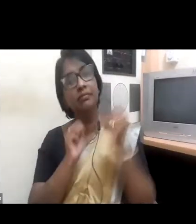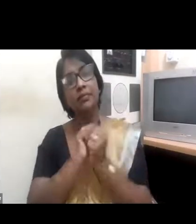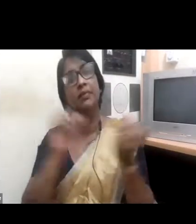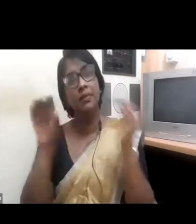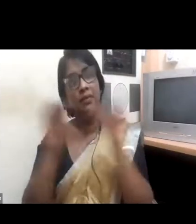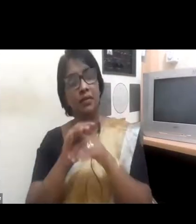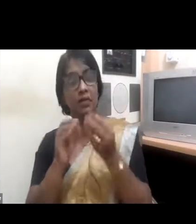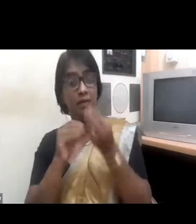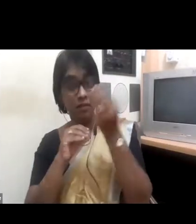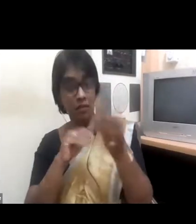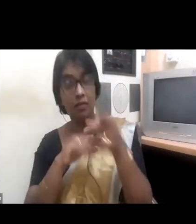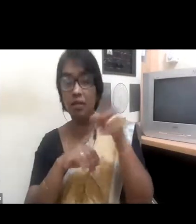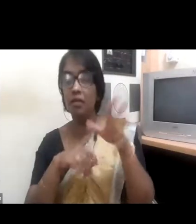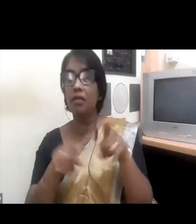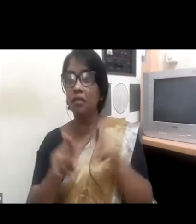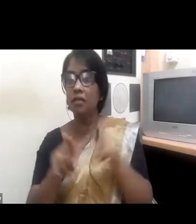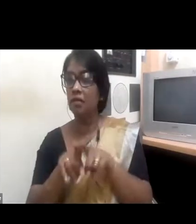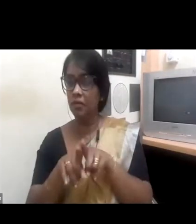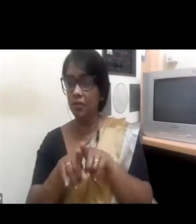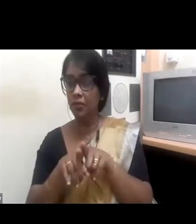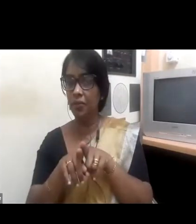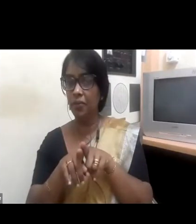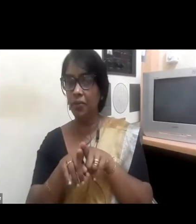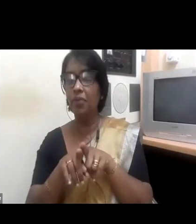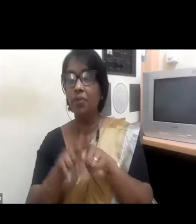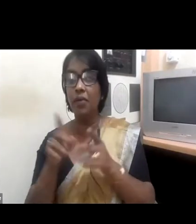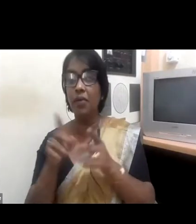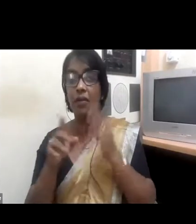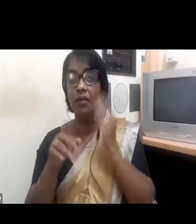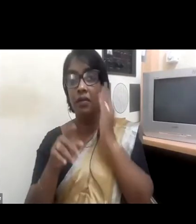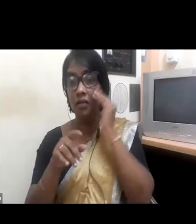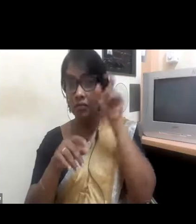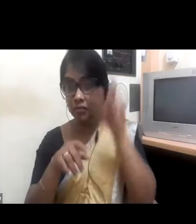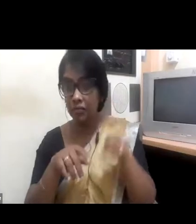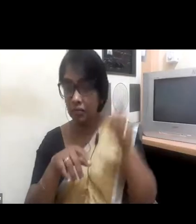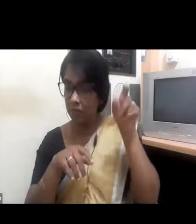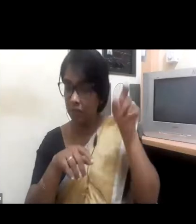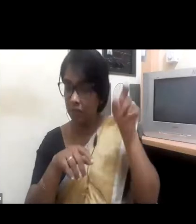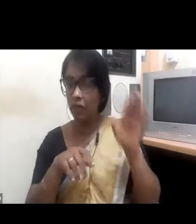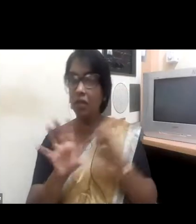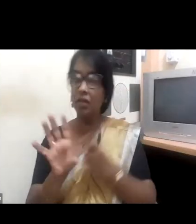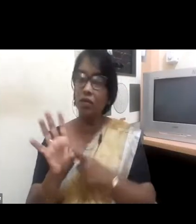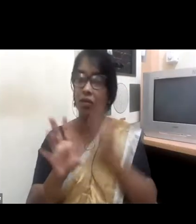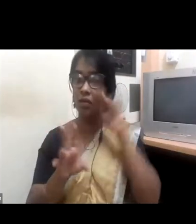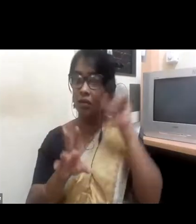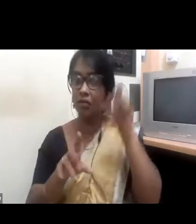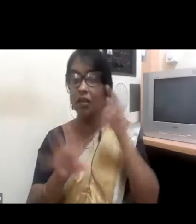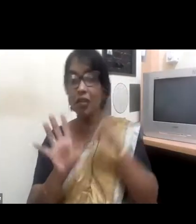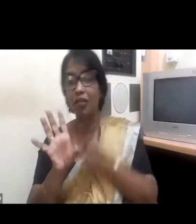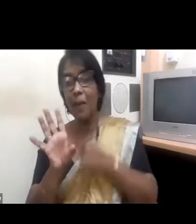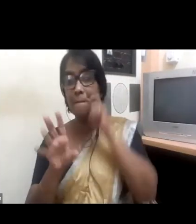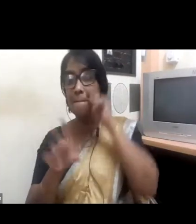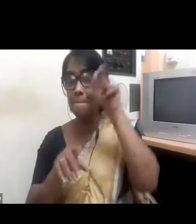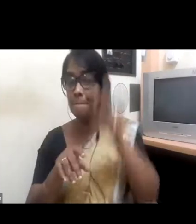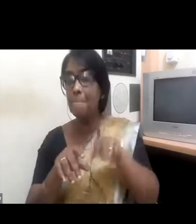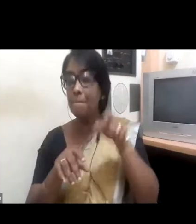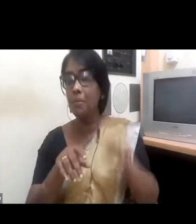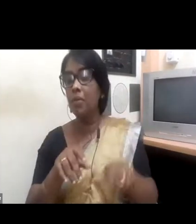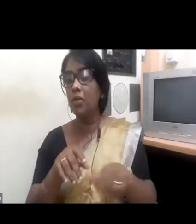We are grooming both men and women, young men and women to be general managers of our properties.